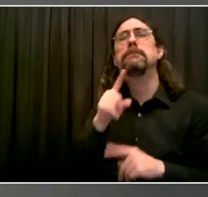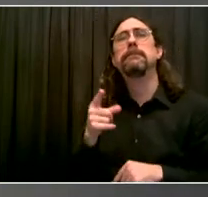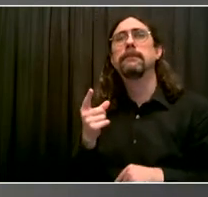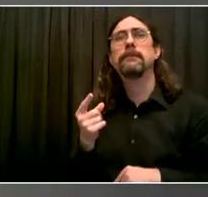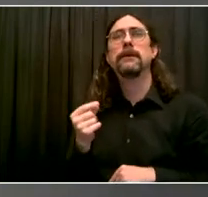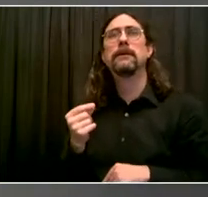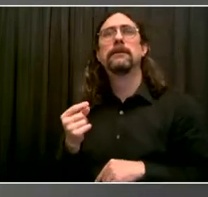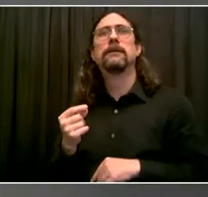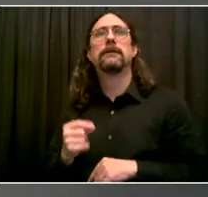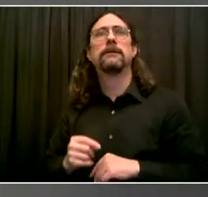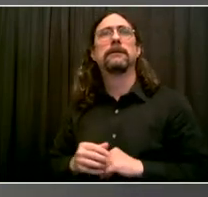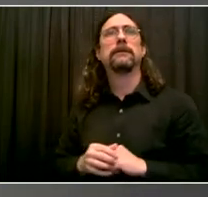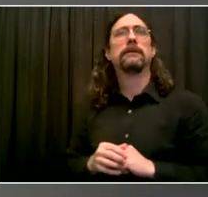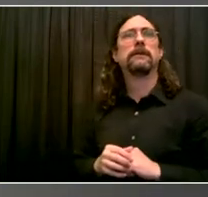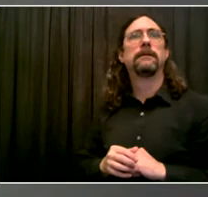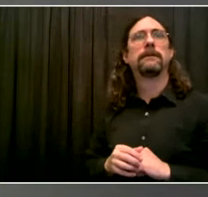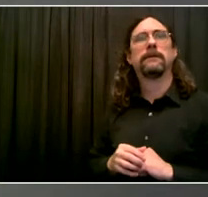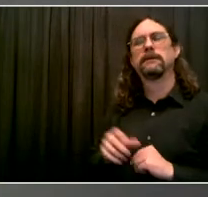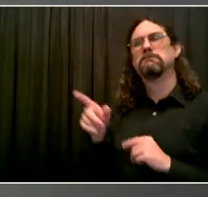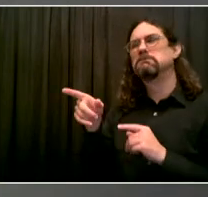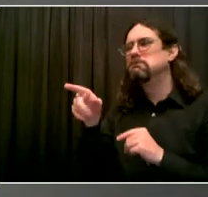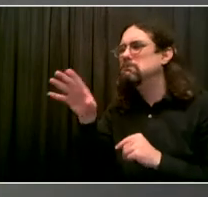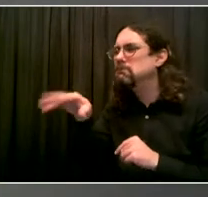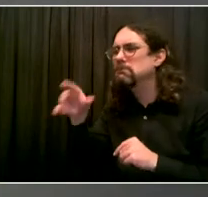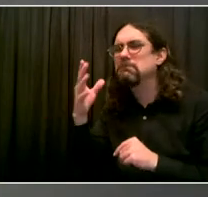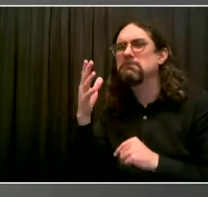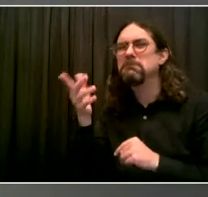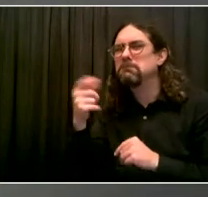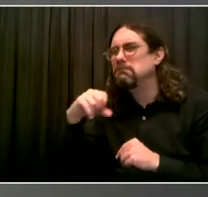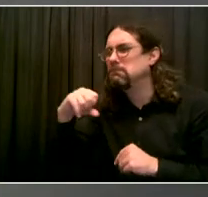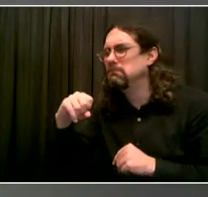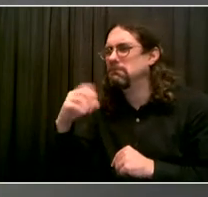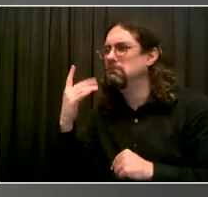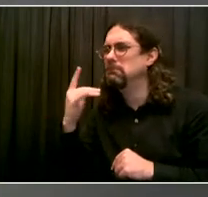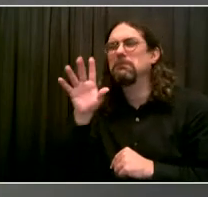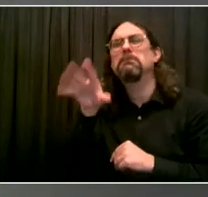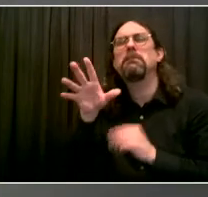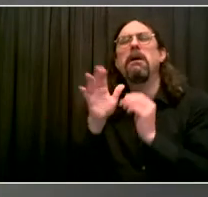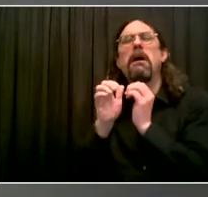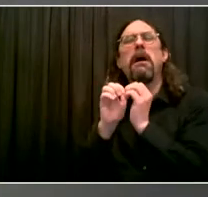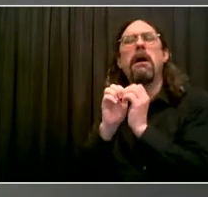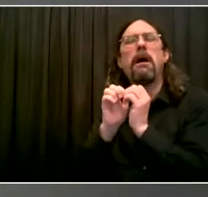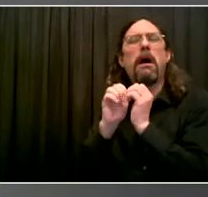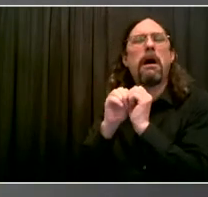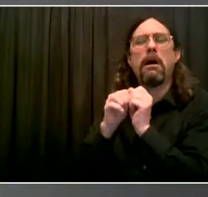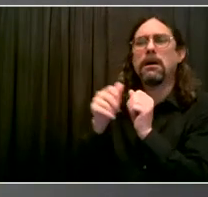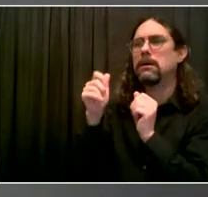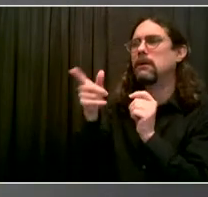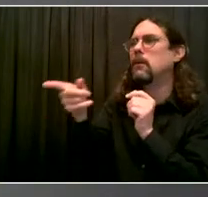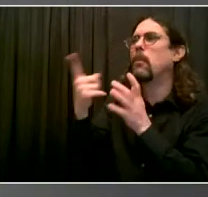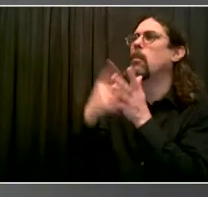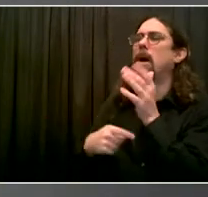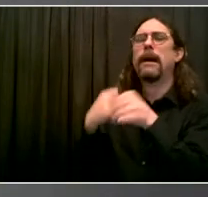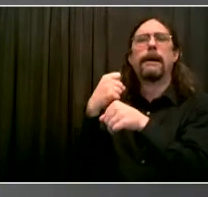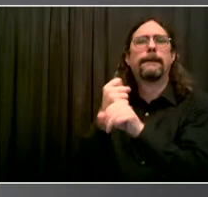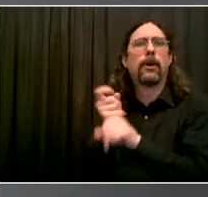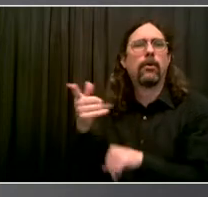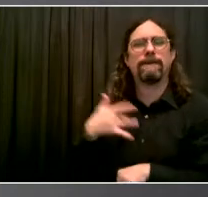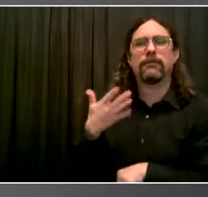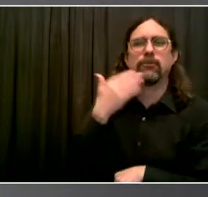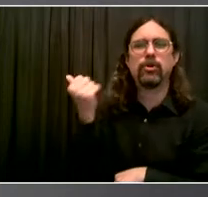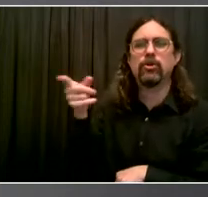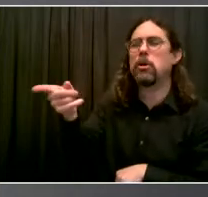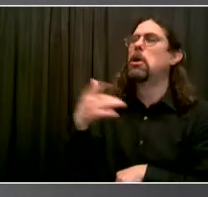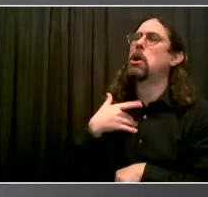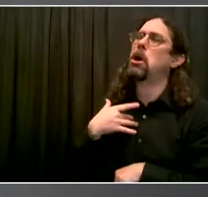vaccinated. Right. And I ask it in that way because I want to be neutral. I want to go where they are